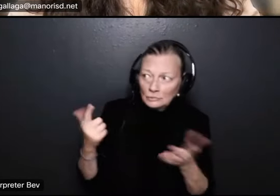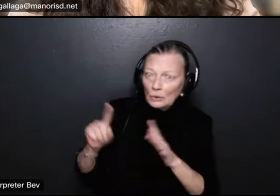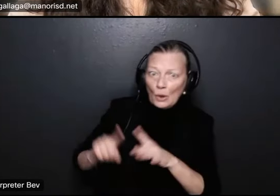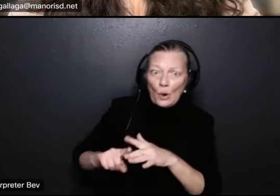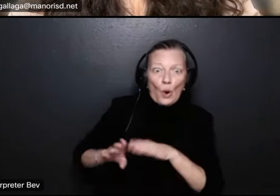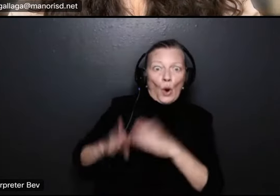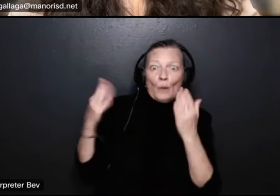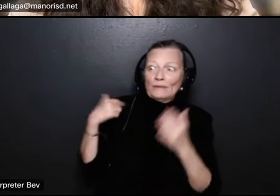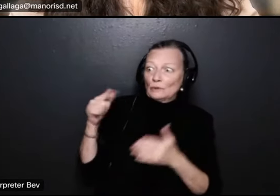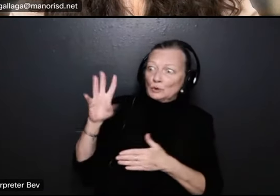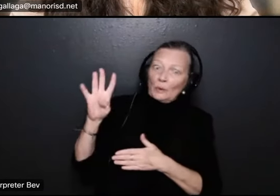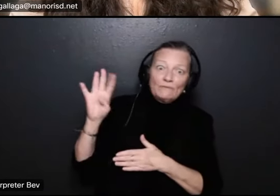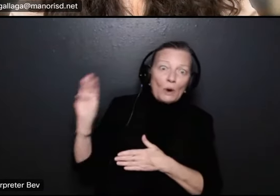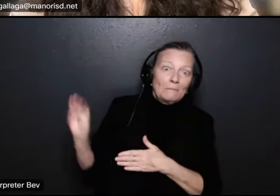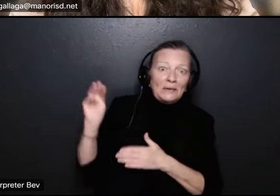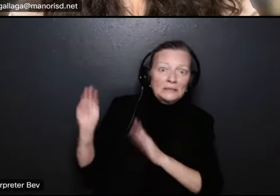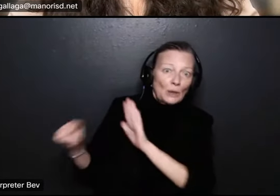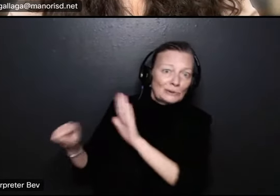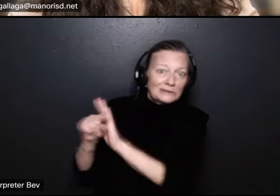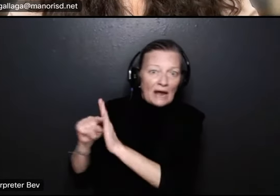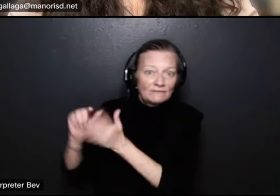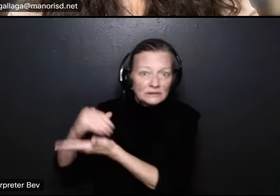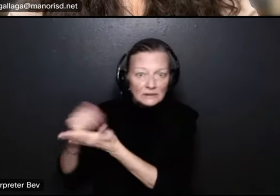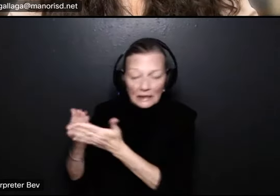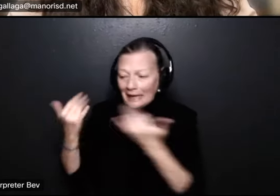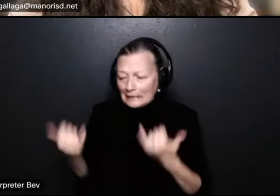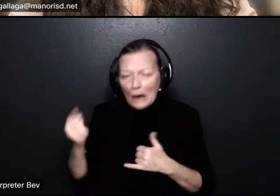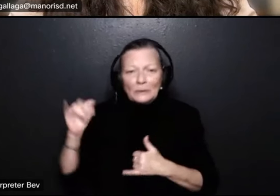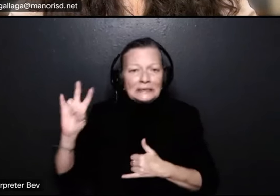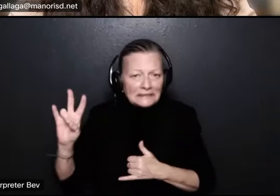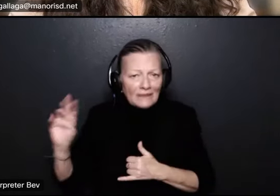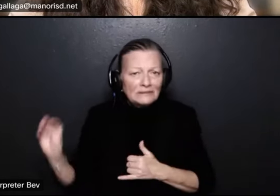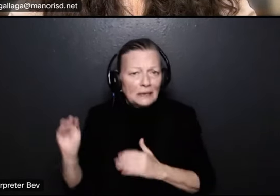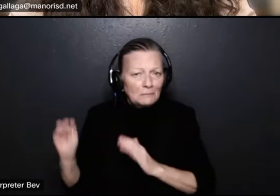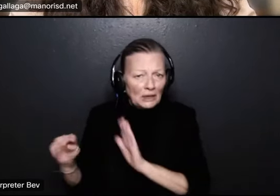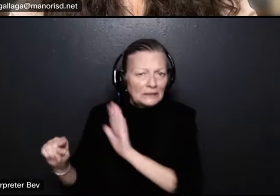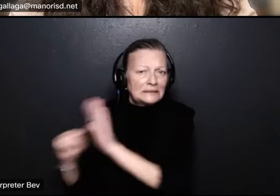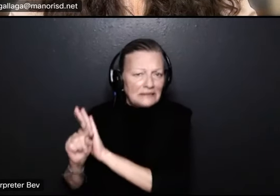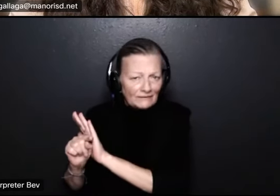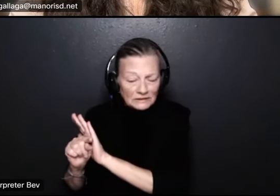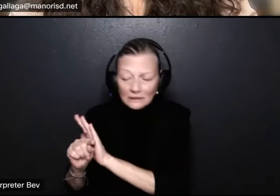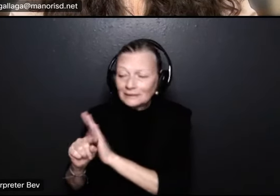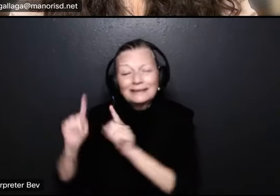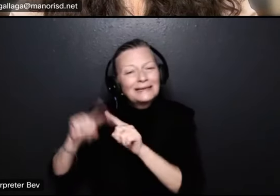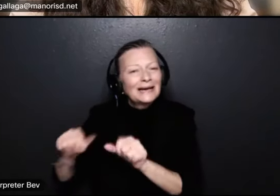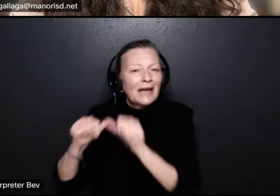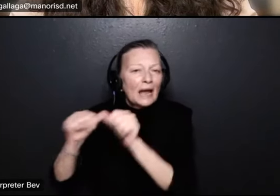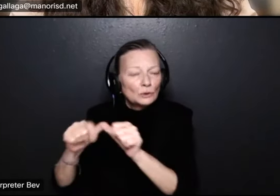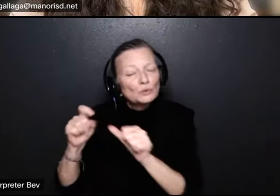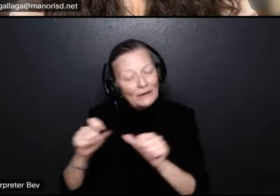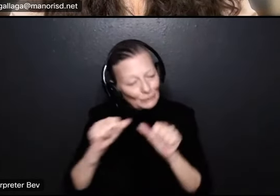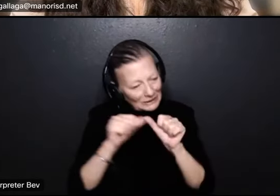we're down to 17 million dollar deficit that's not sustainable so you've got to continue to look for ways we can reduce costs